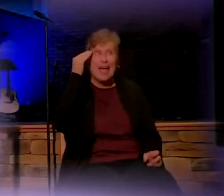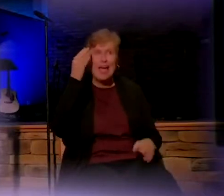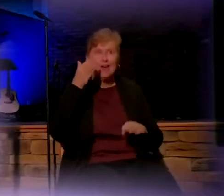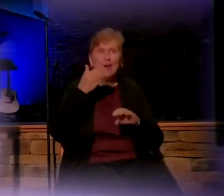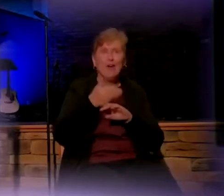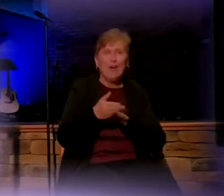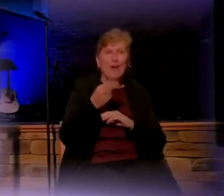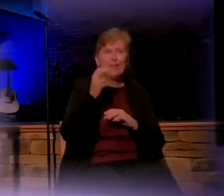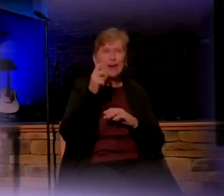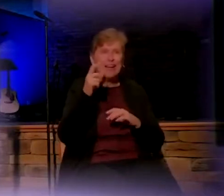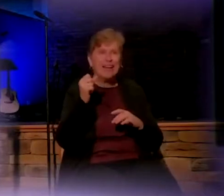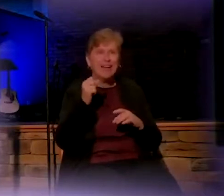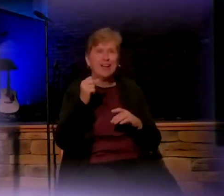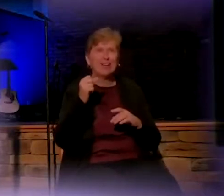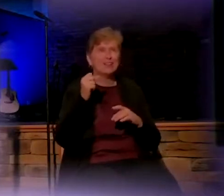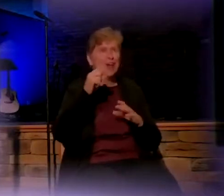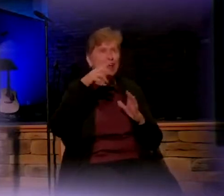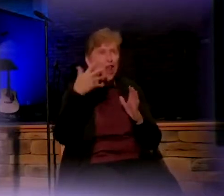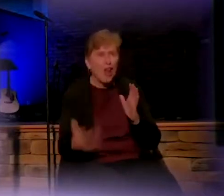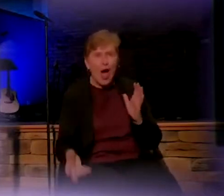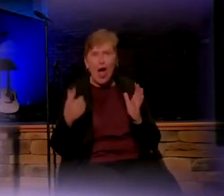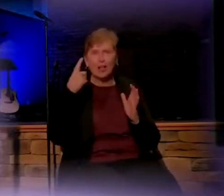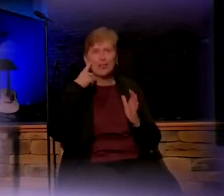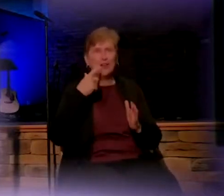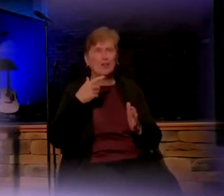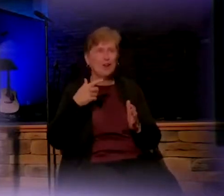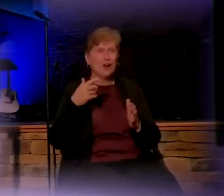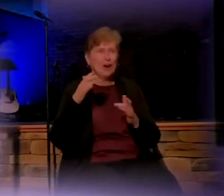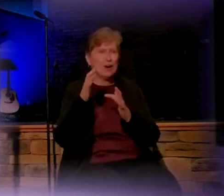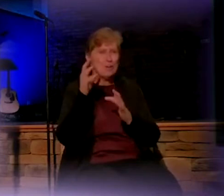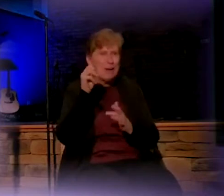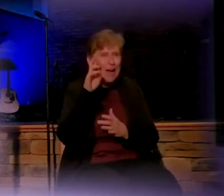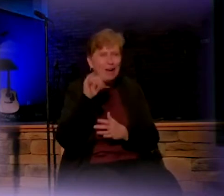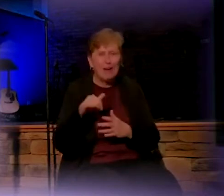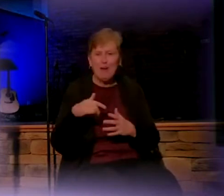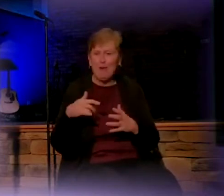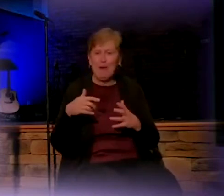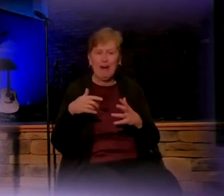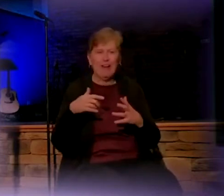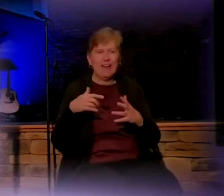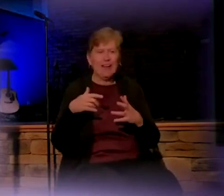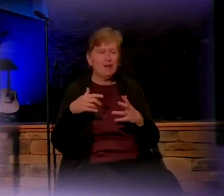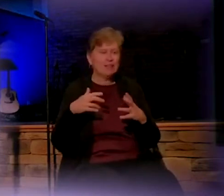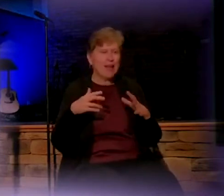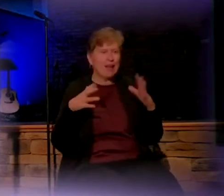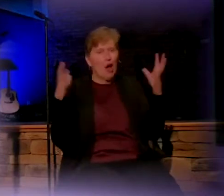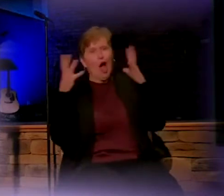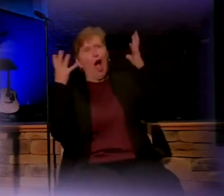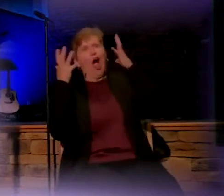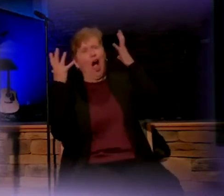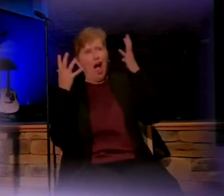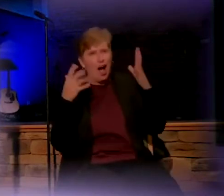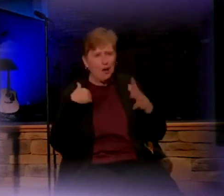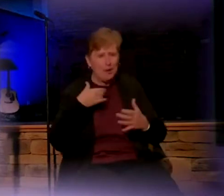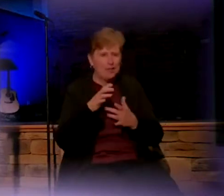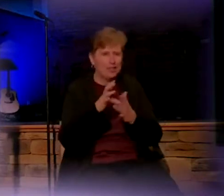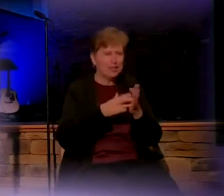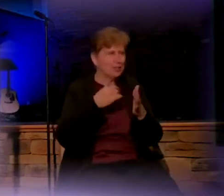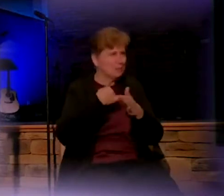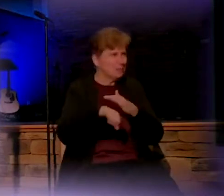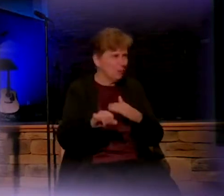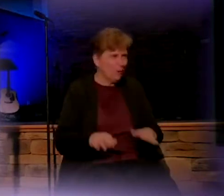Joseph, he lost his head when the baby was born, or probably my favorite was, Joseph was a good man.